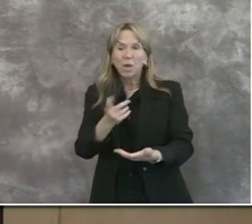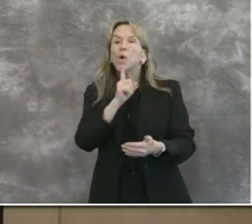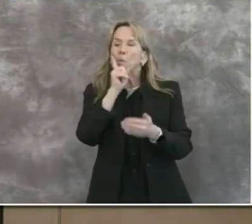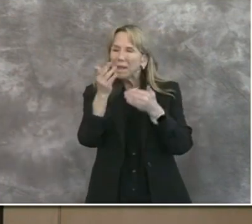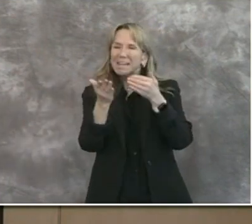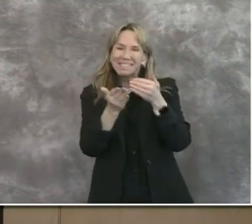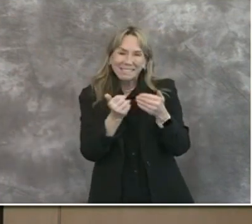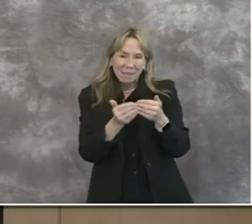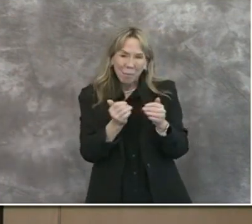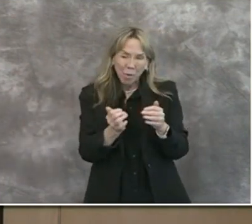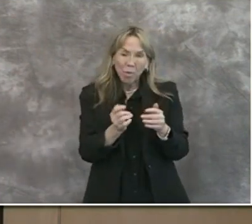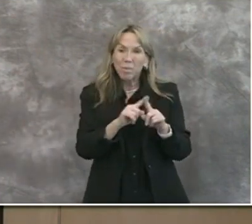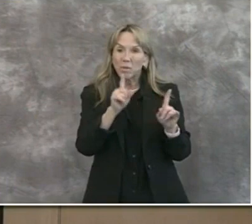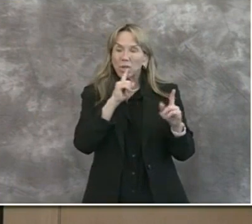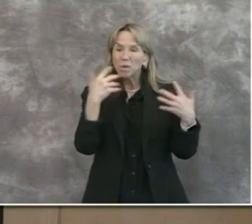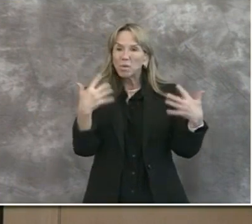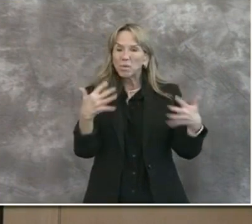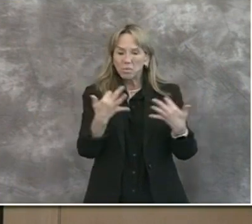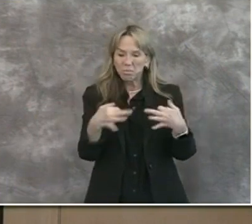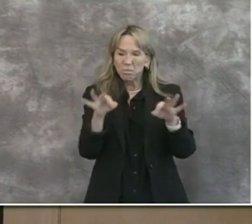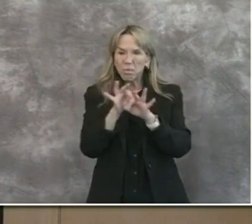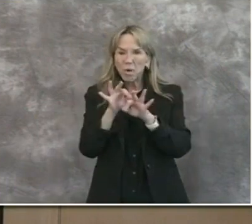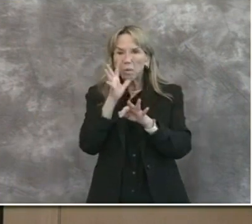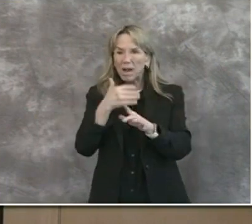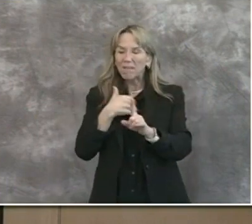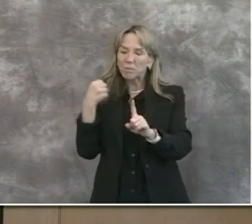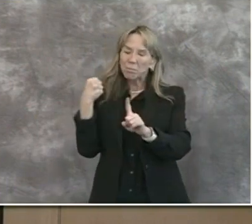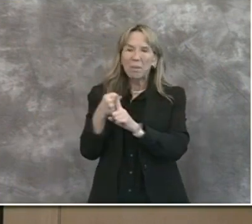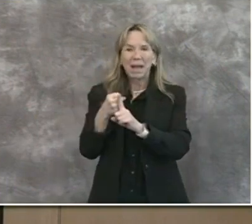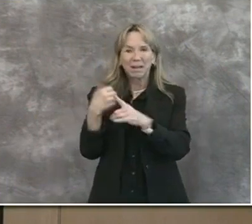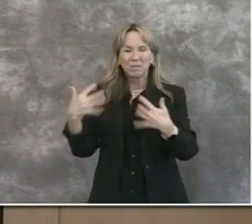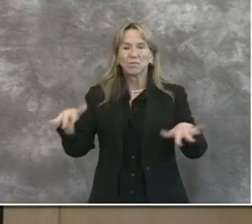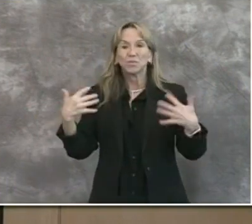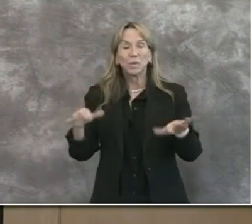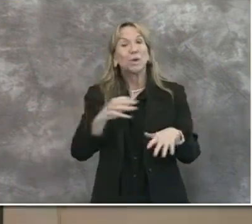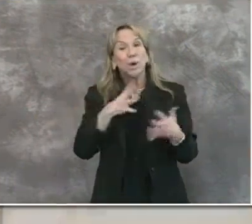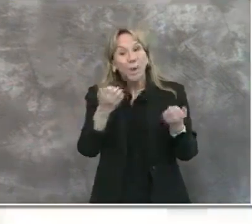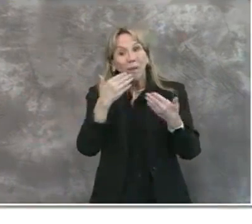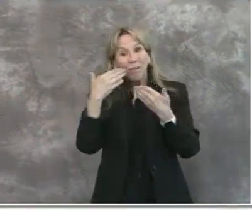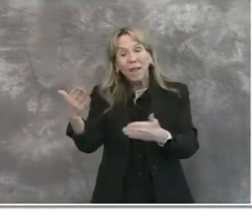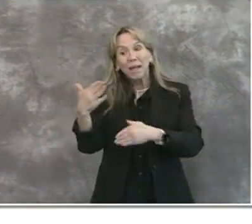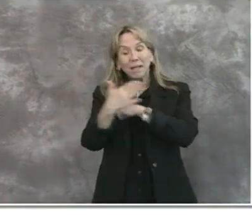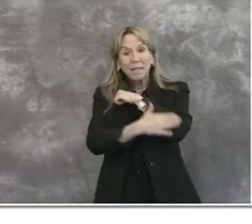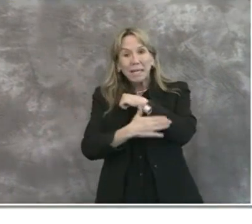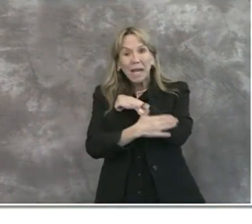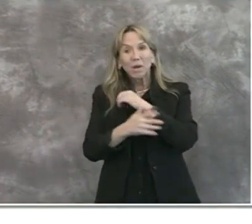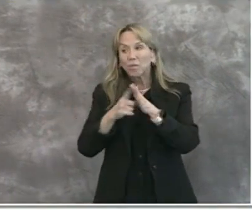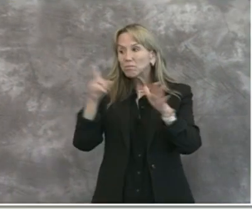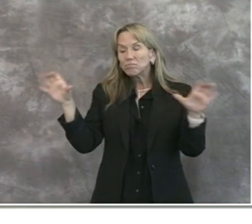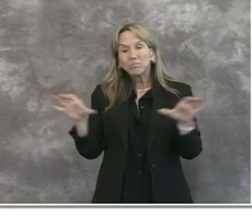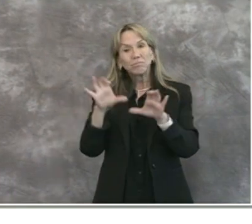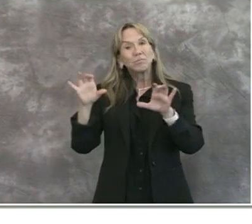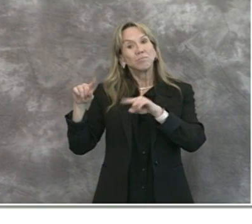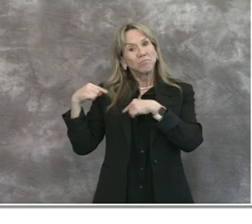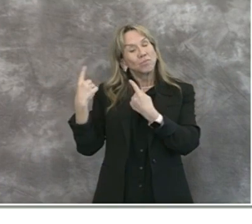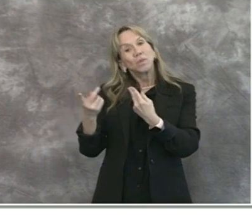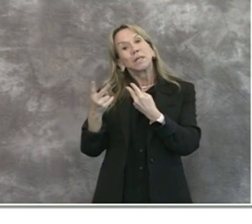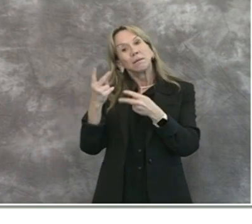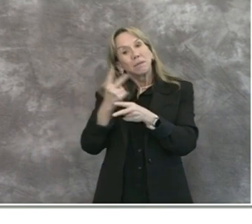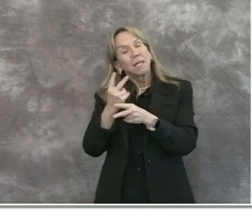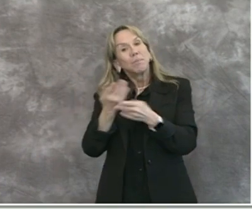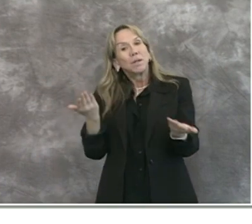impactful as a partnership. So I'd like to thank everyone at the county for what they've done in keeping our San Diego community